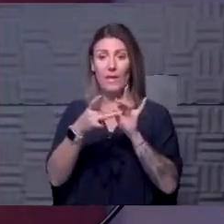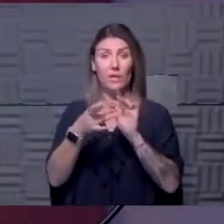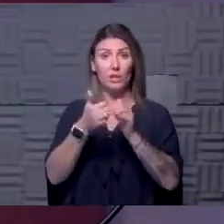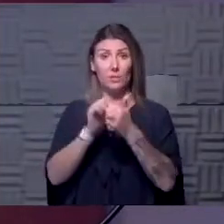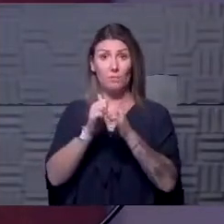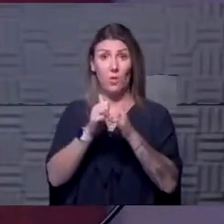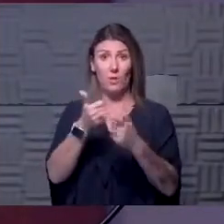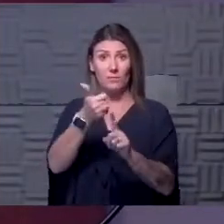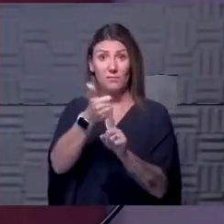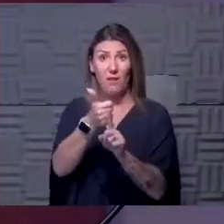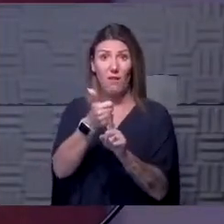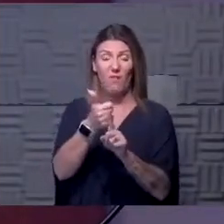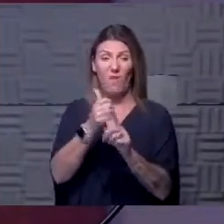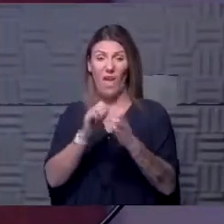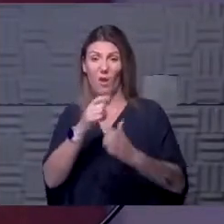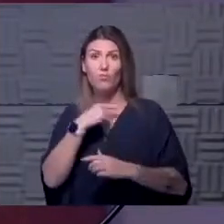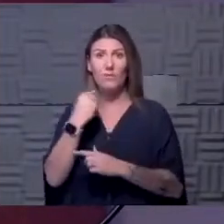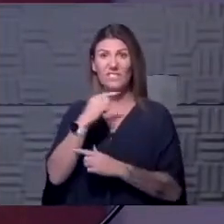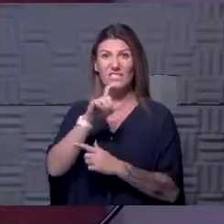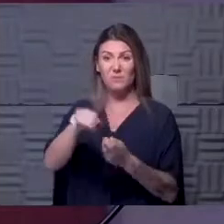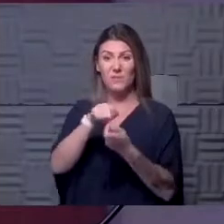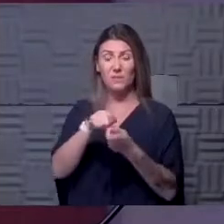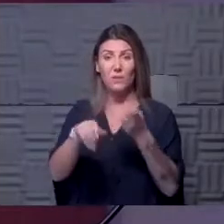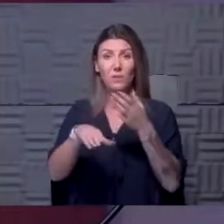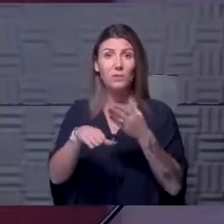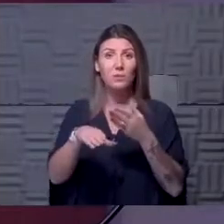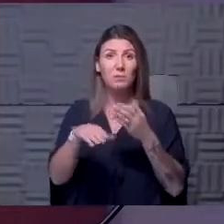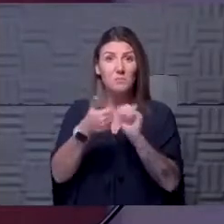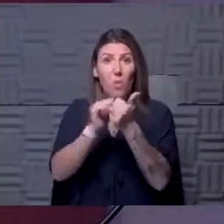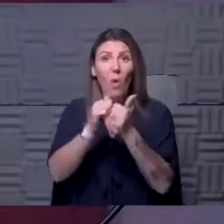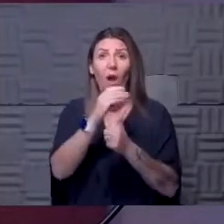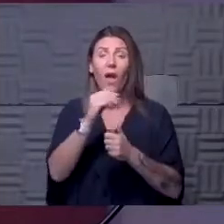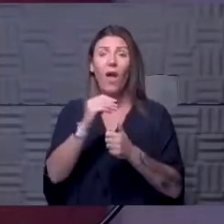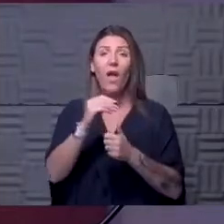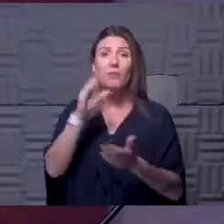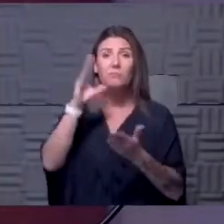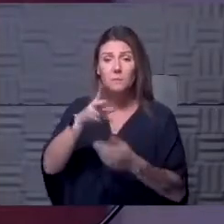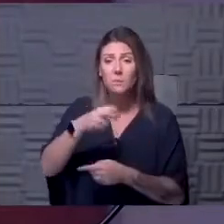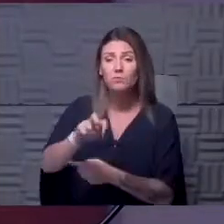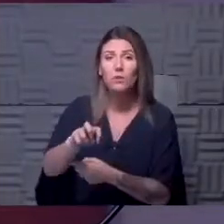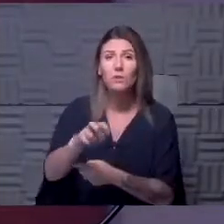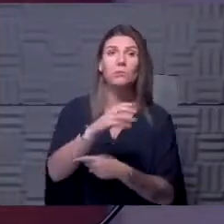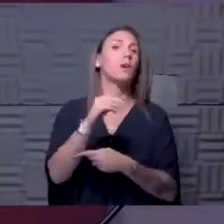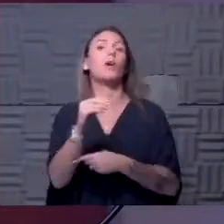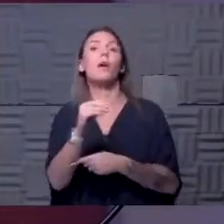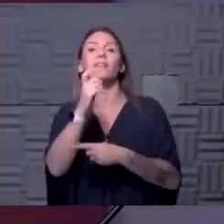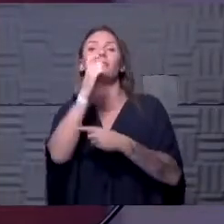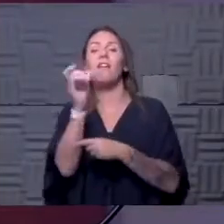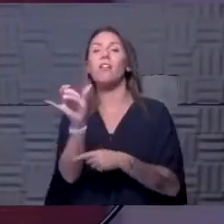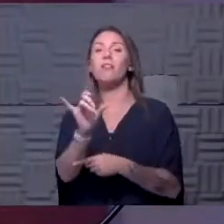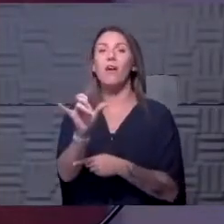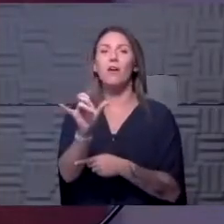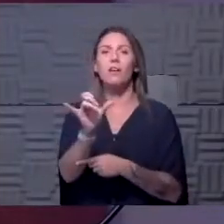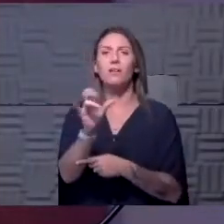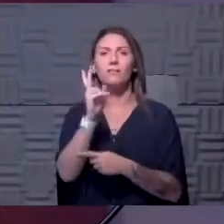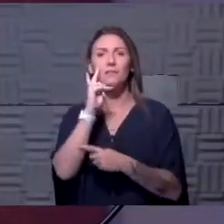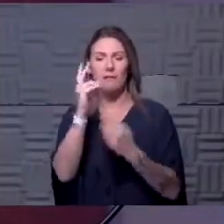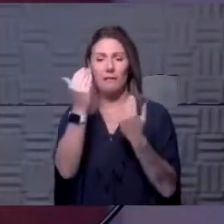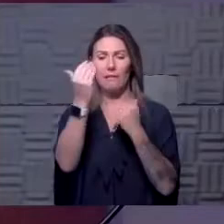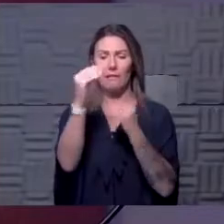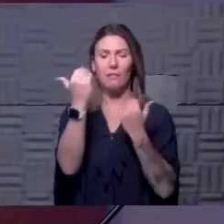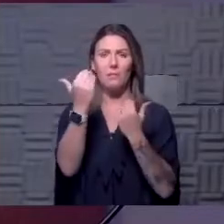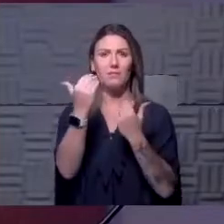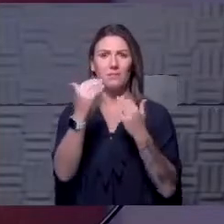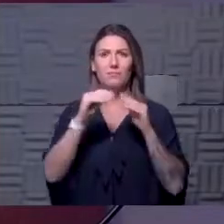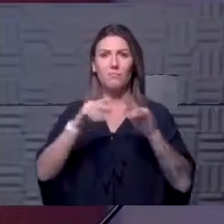How risky is the sport? What can you do to reduce transmission? But I think we're now understanding that it's very unlikely that we will see limited spread in